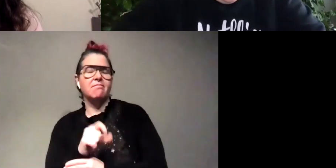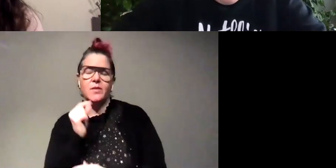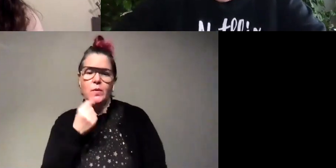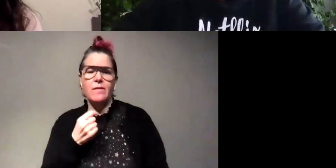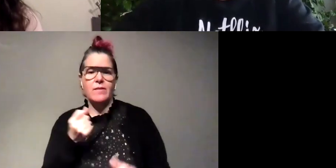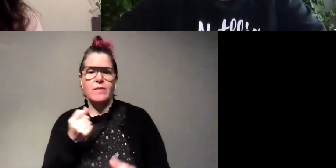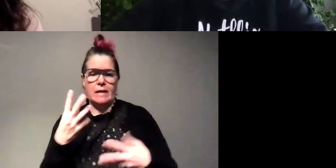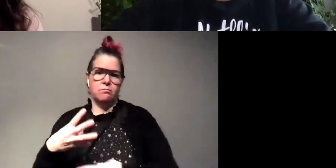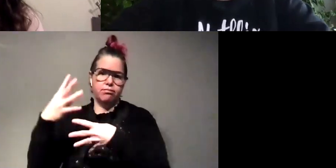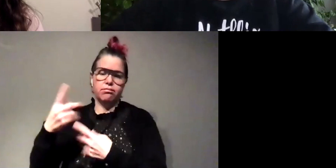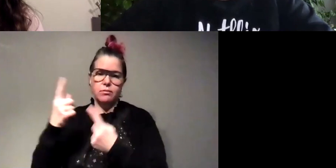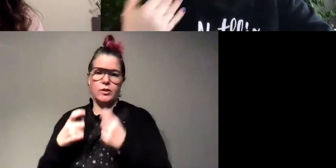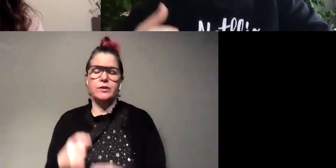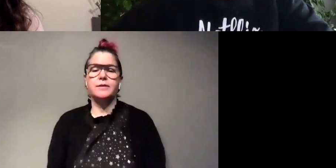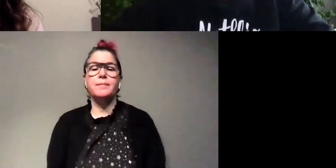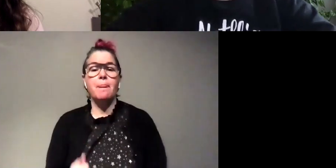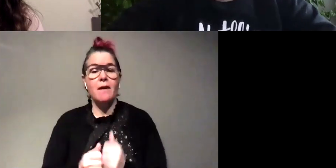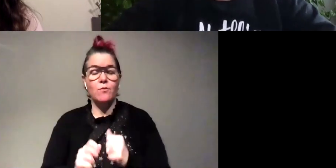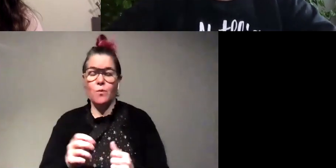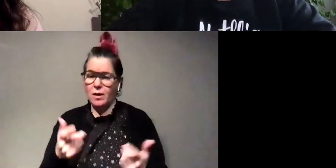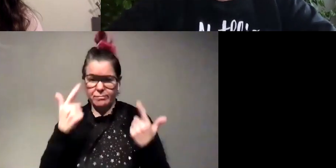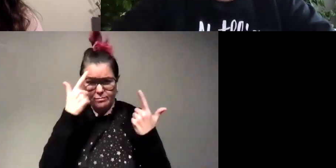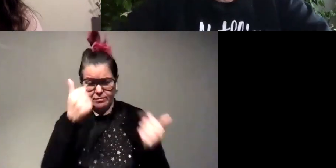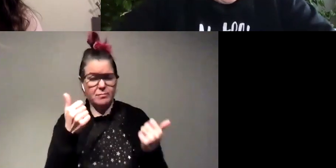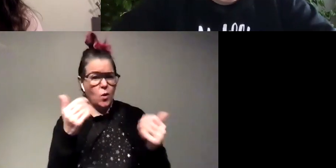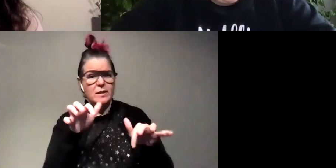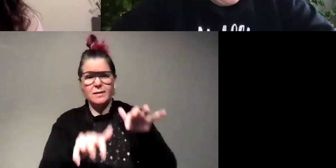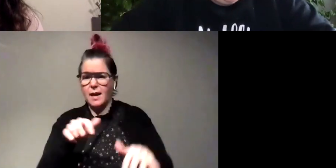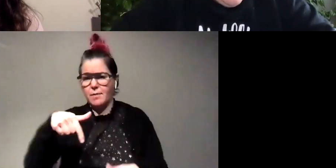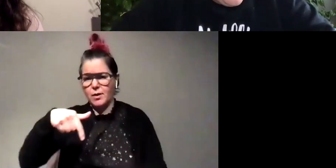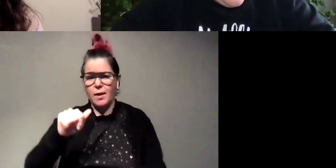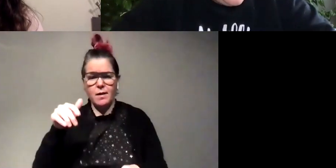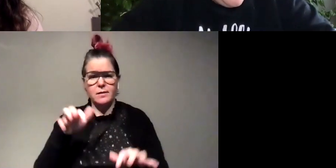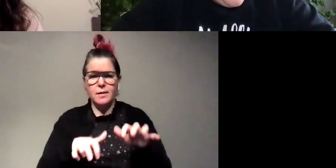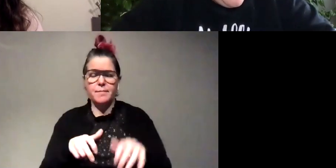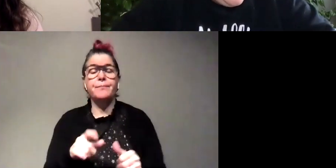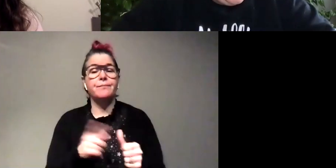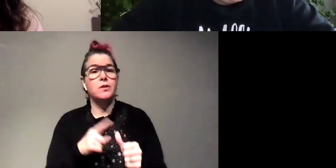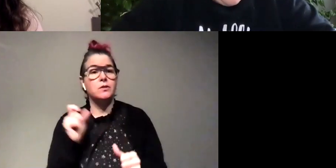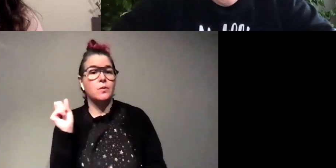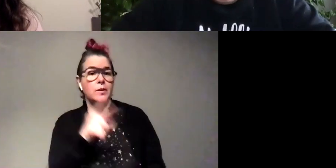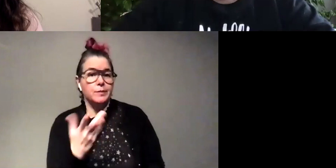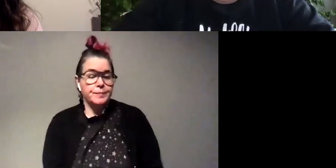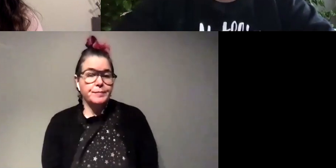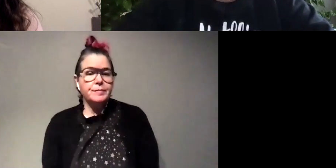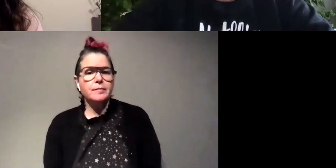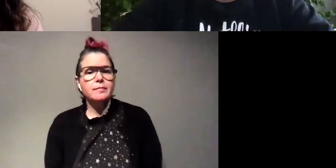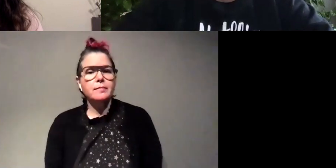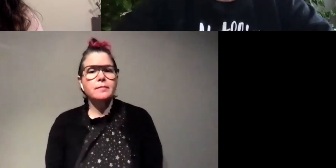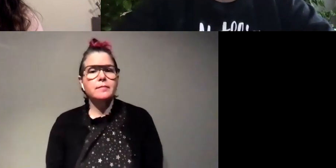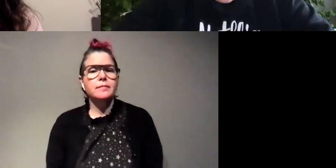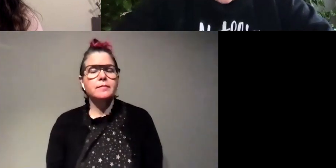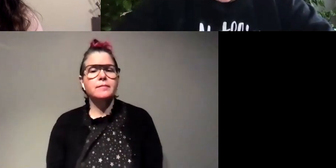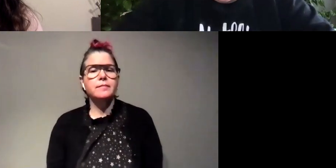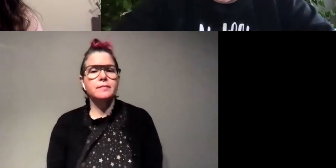questions here coming in and everybody in the audience feel free to keep submitting more um the first question uh is how do fireflies